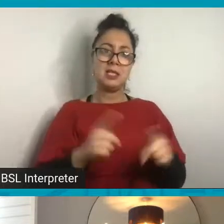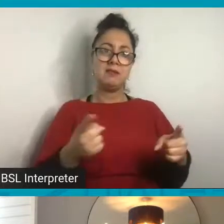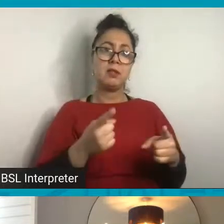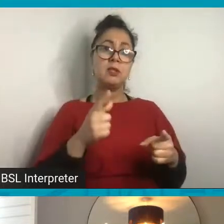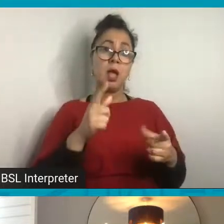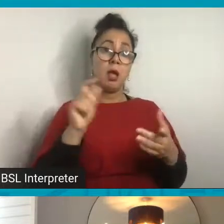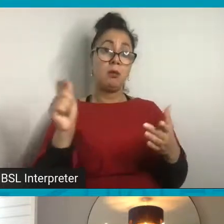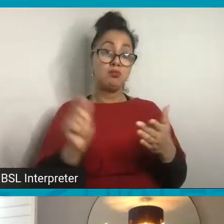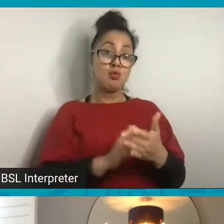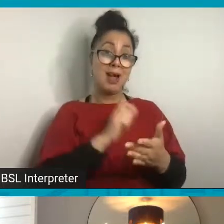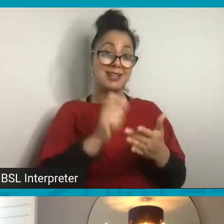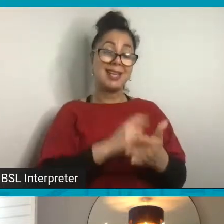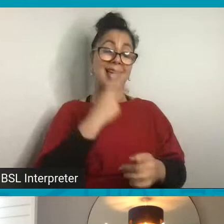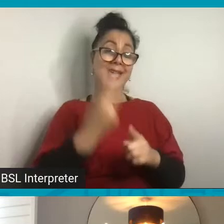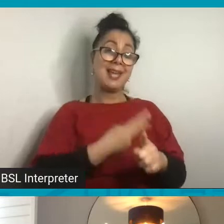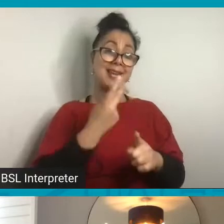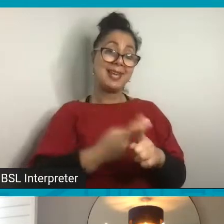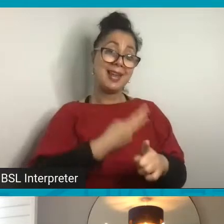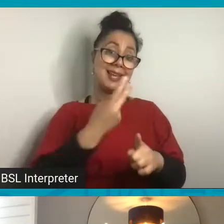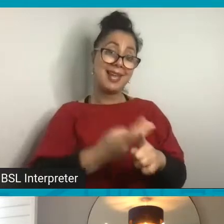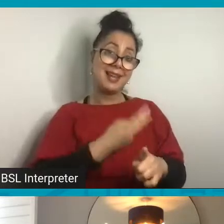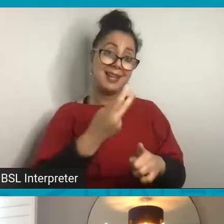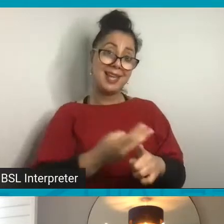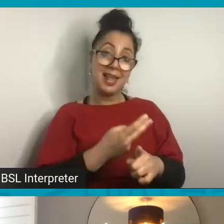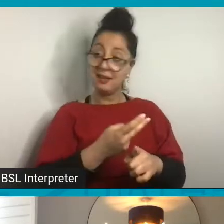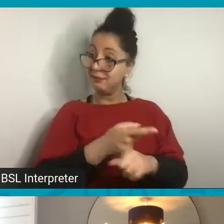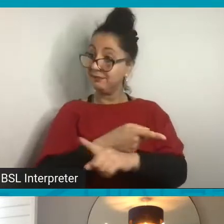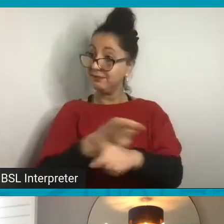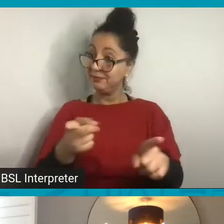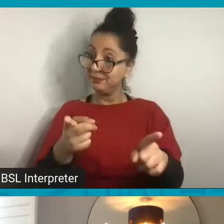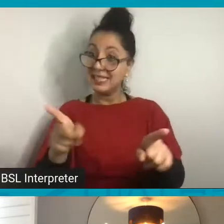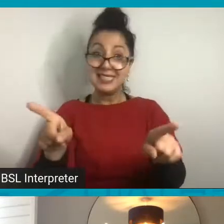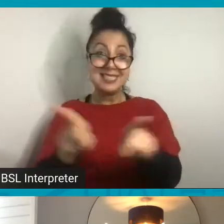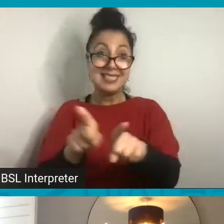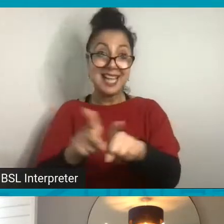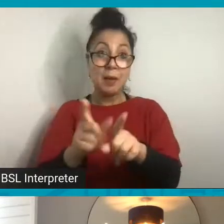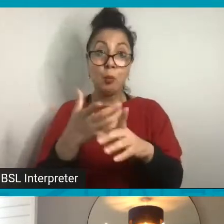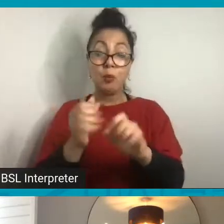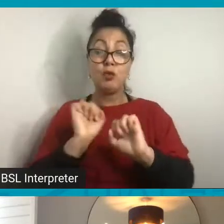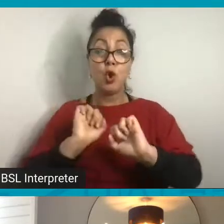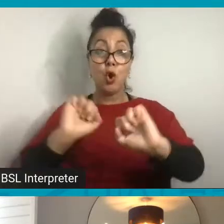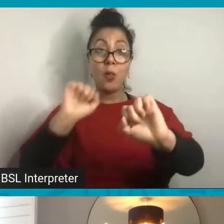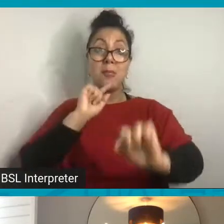over and over. So if you do the same with your pledge.